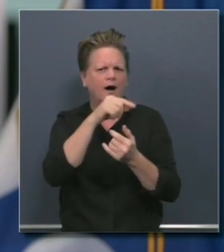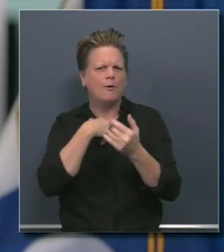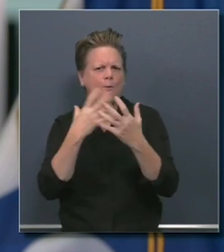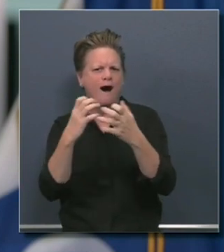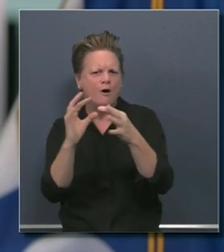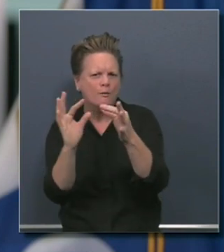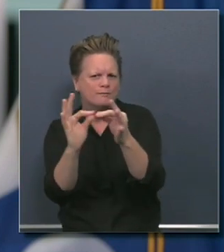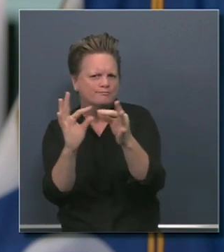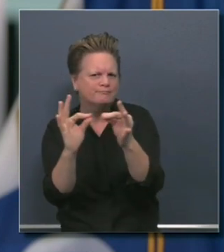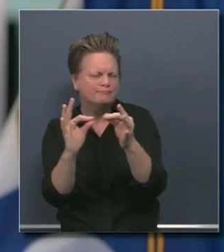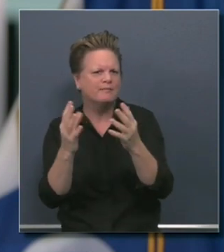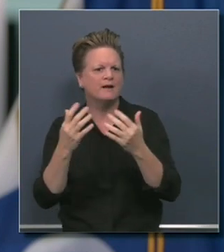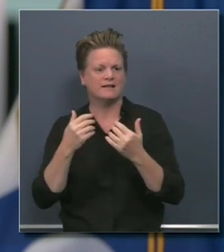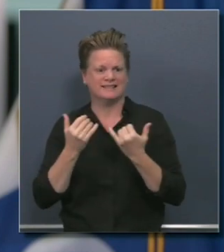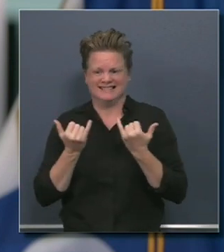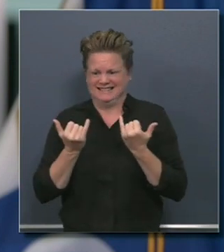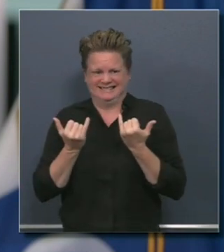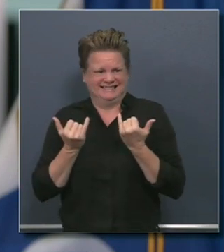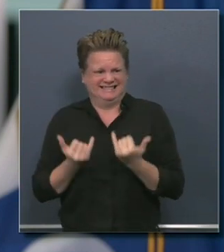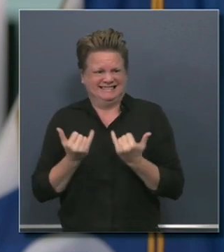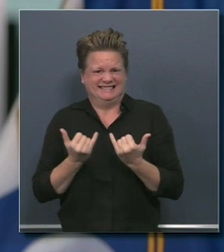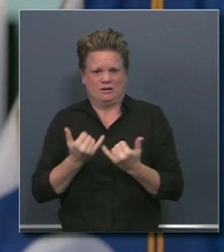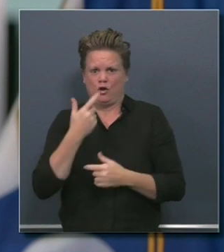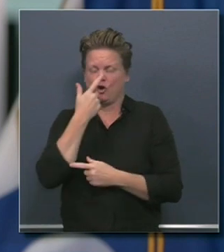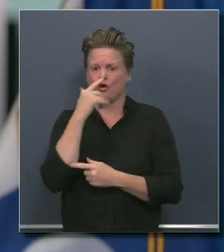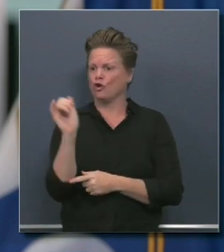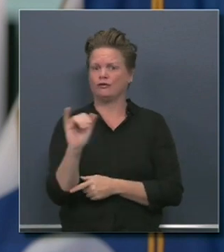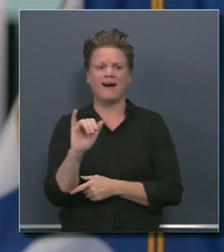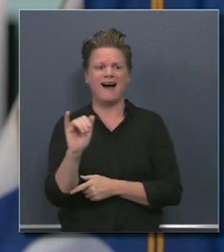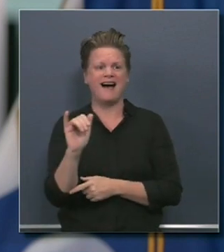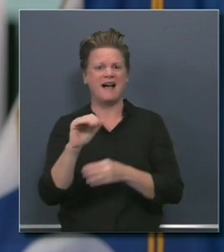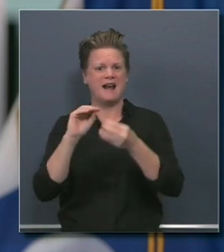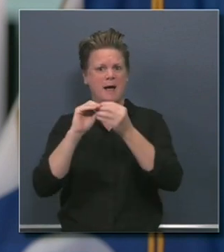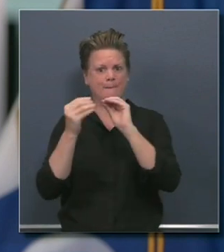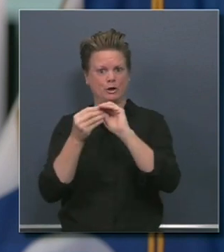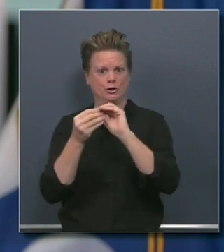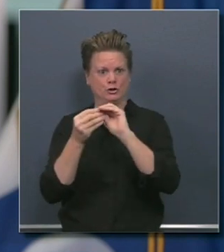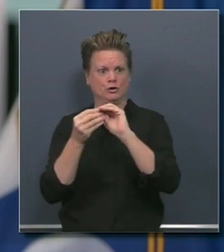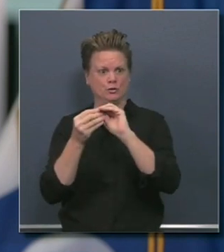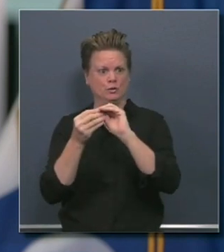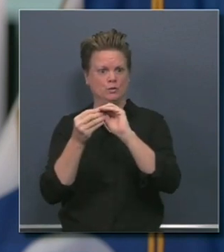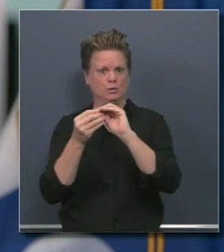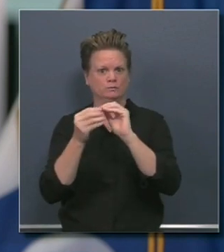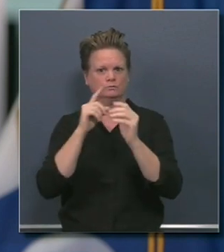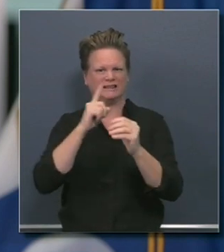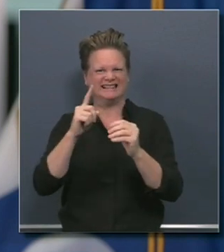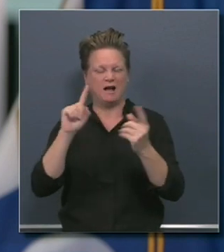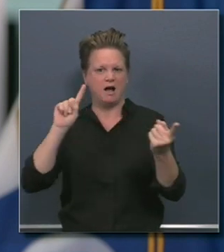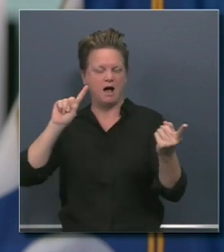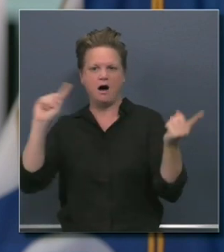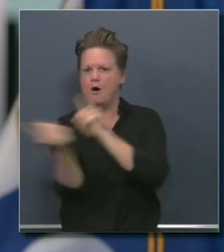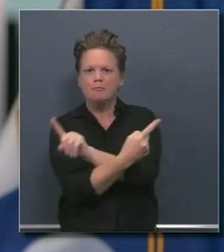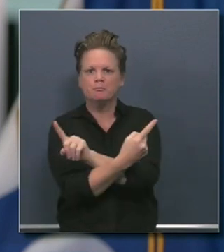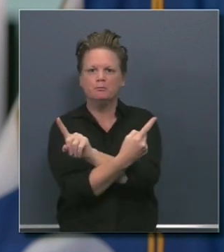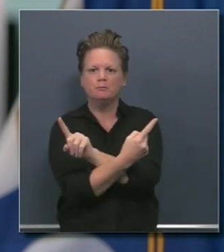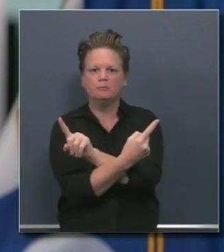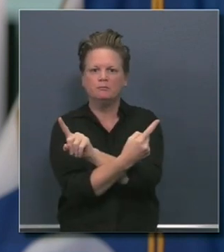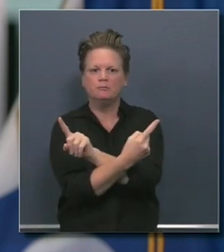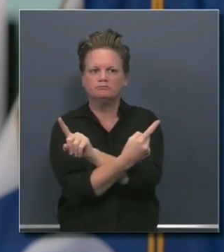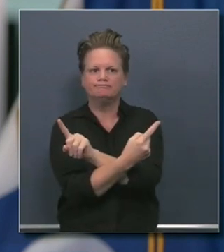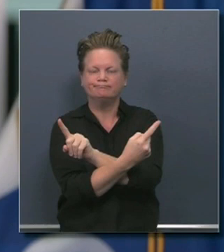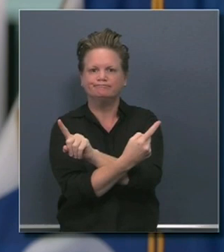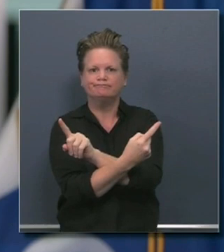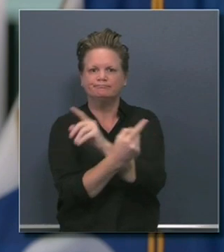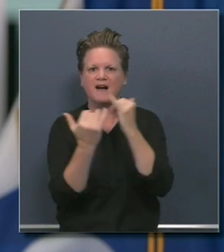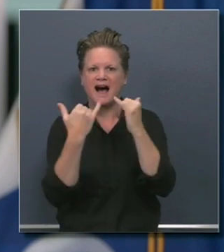current status, and that is those numbers are completely flipped. But we now are struggling with